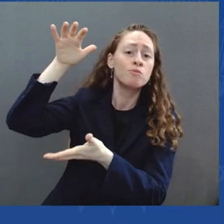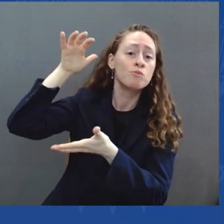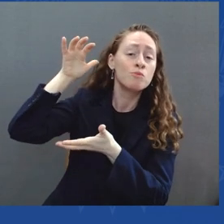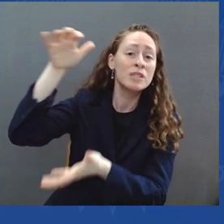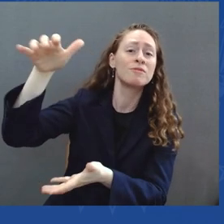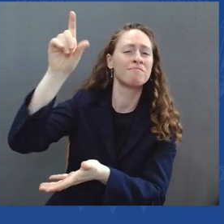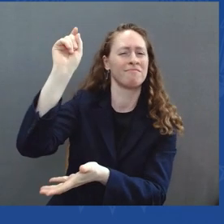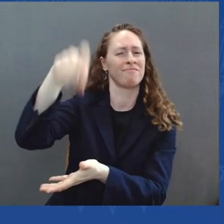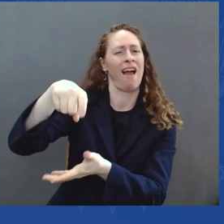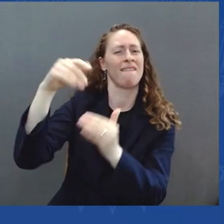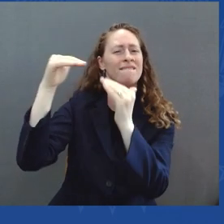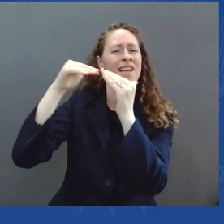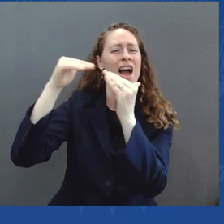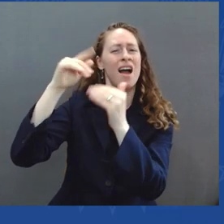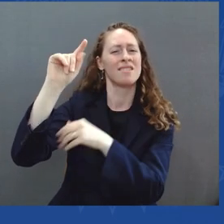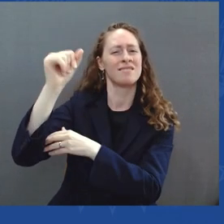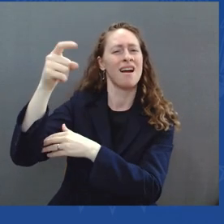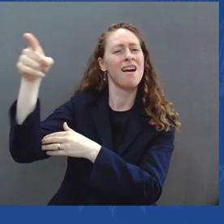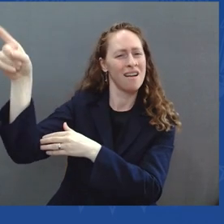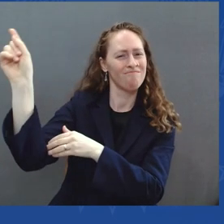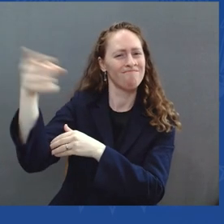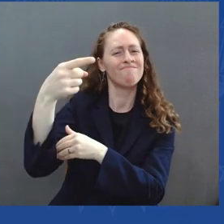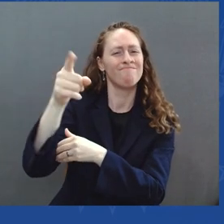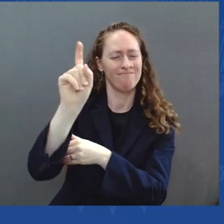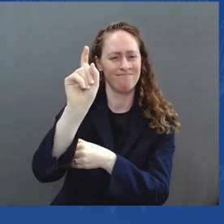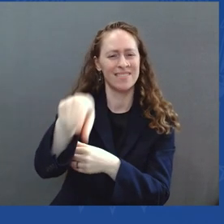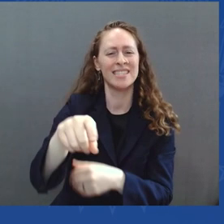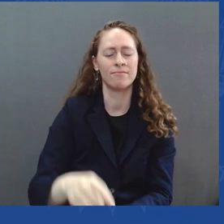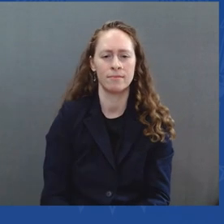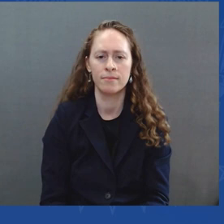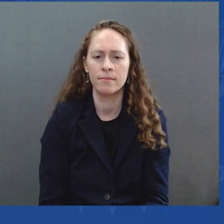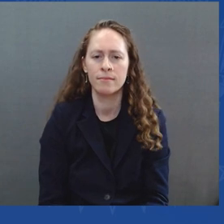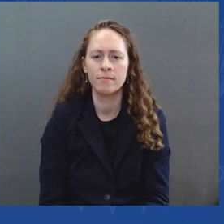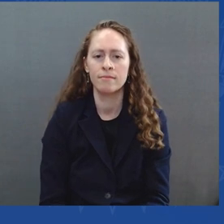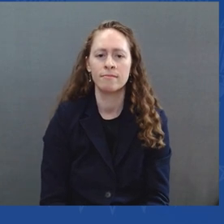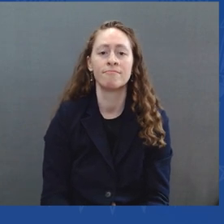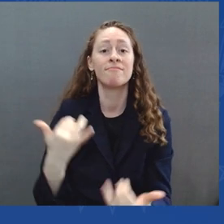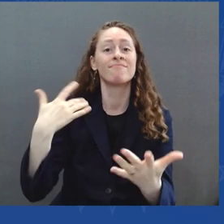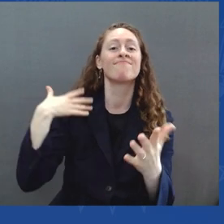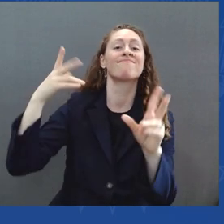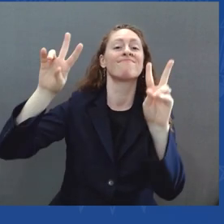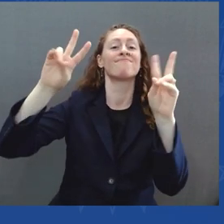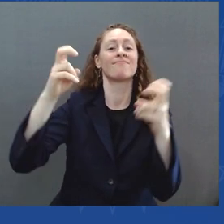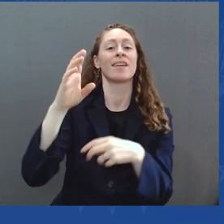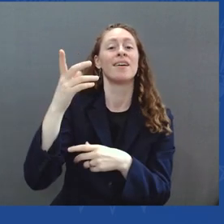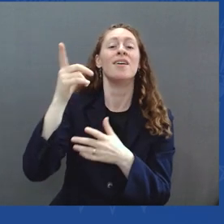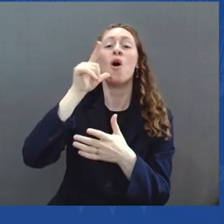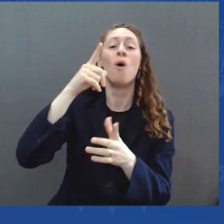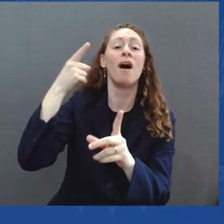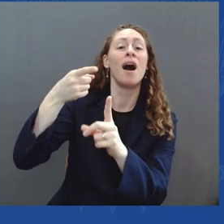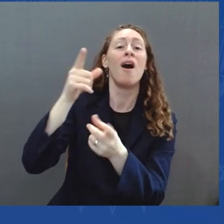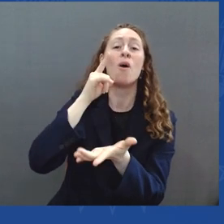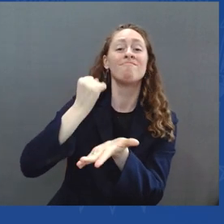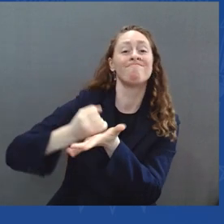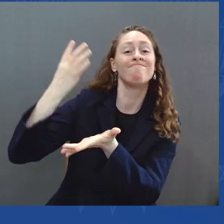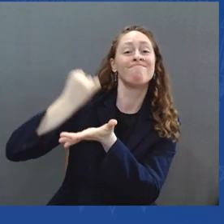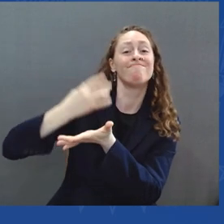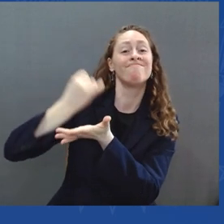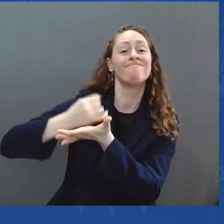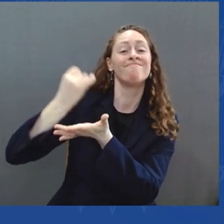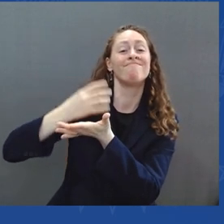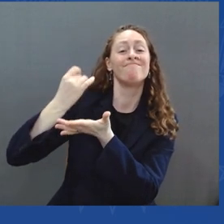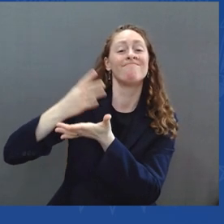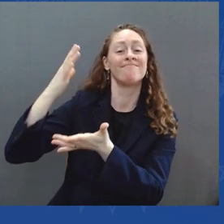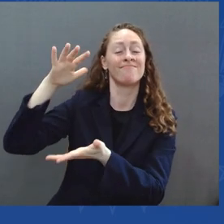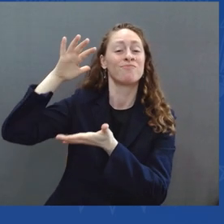there's not a whole lot of them in the country. Maybe I won't give a number because I don't know for sure. They average